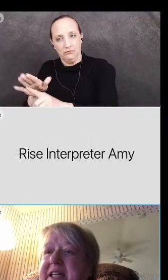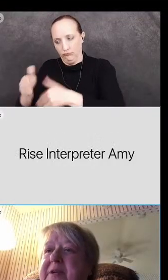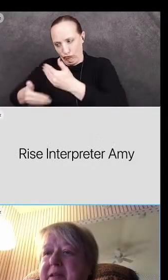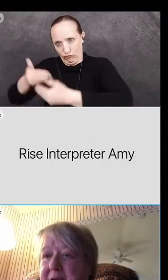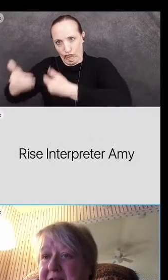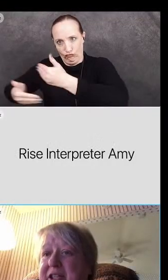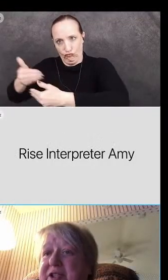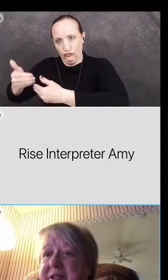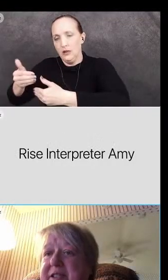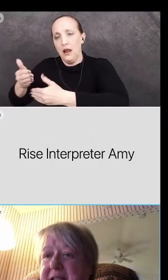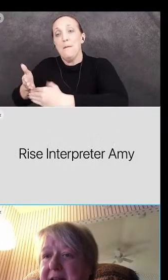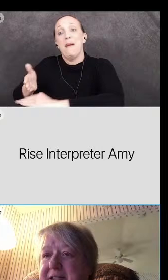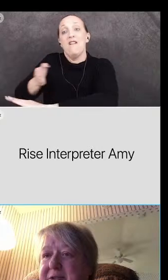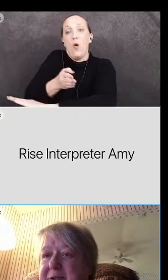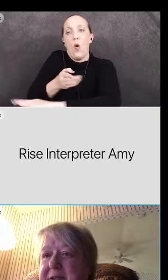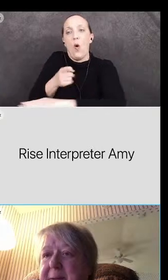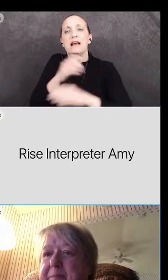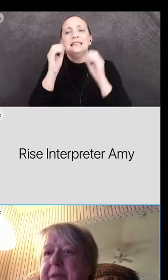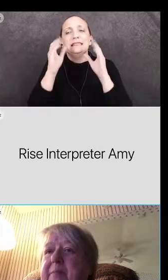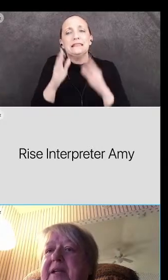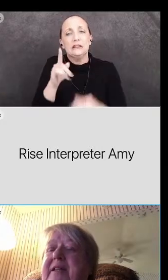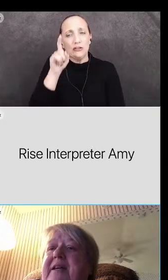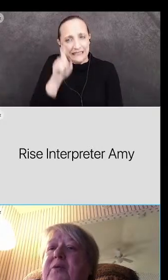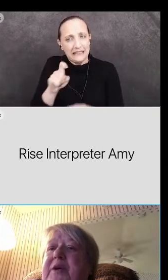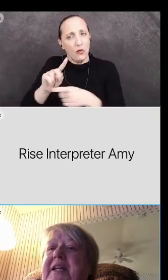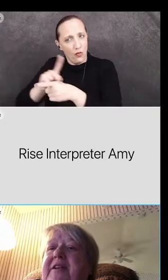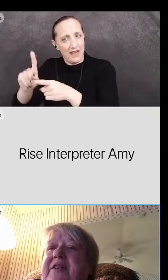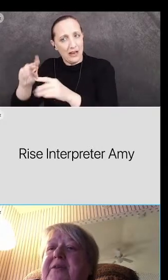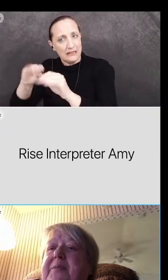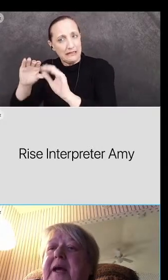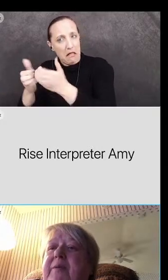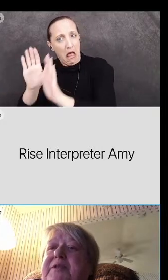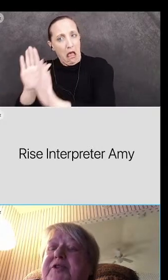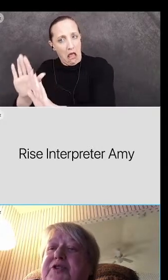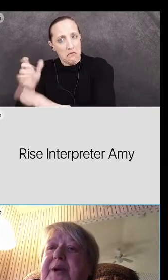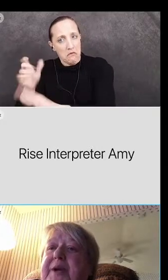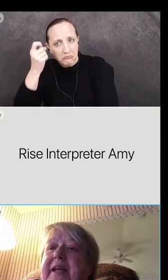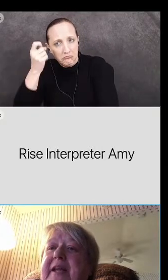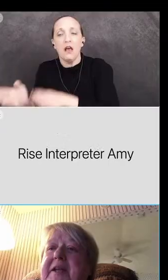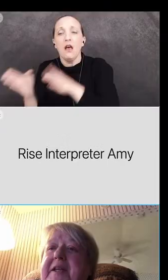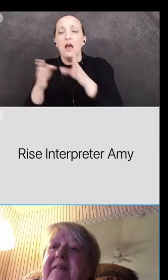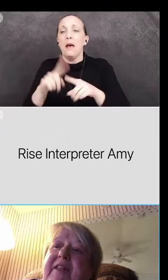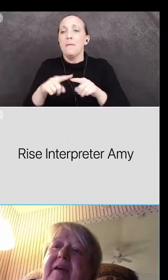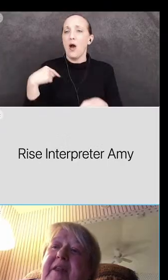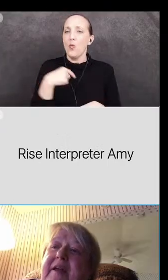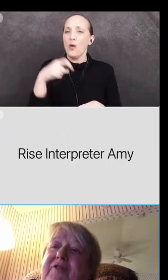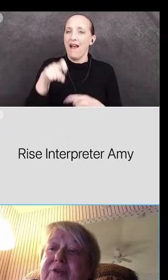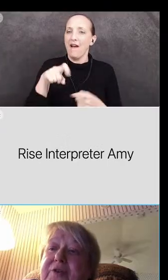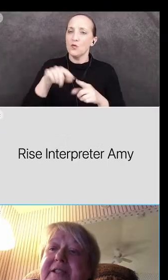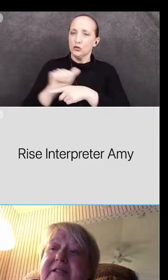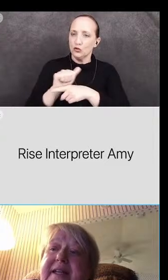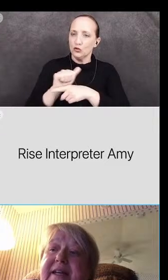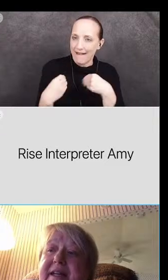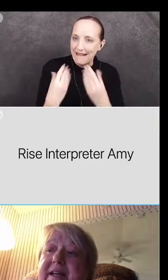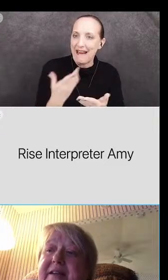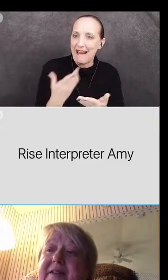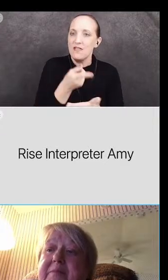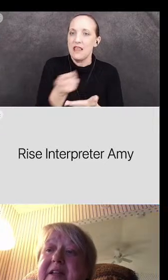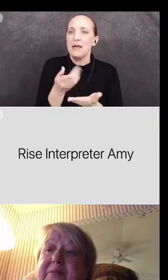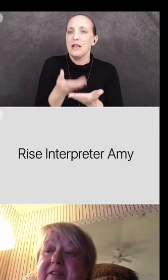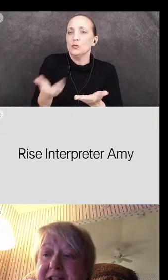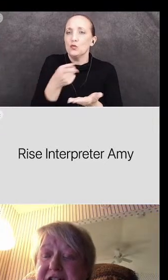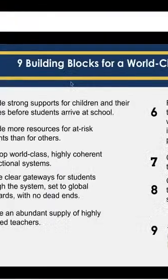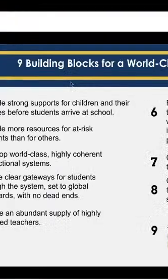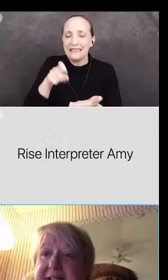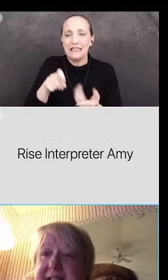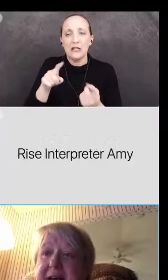Teachers need to be the professionals in the classrooms, but I think we need to be able to train them and give them the tools that they need